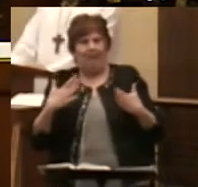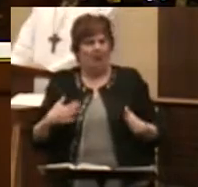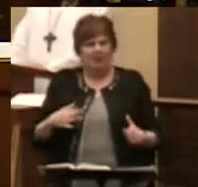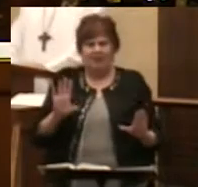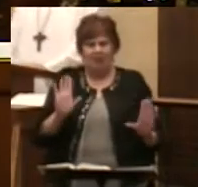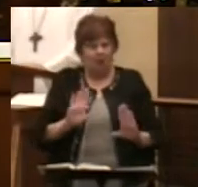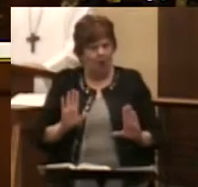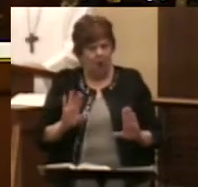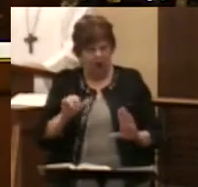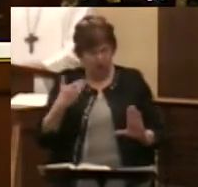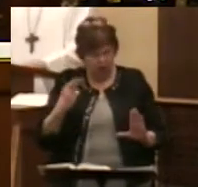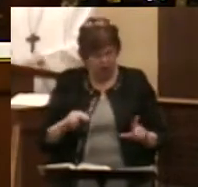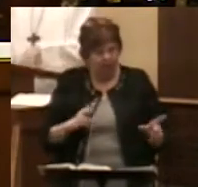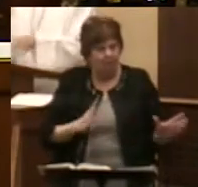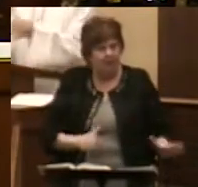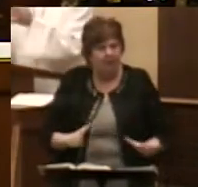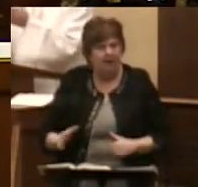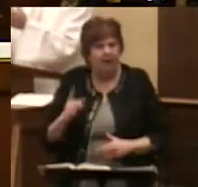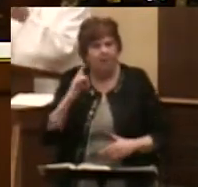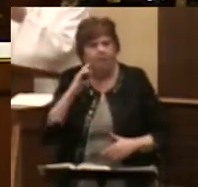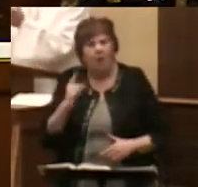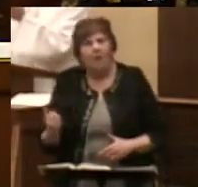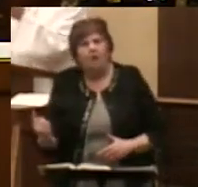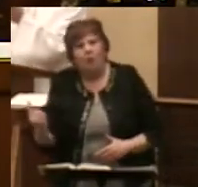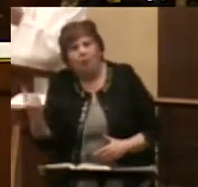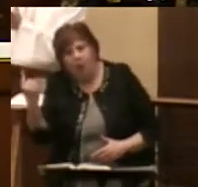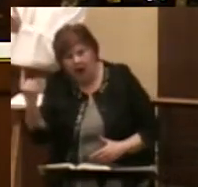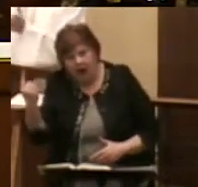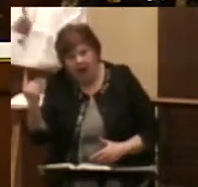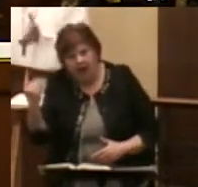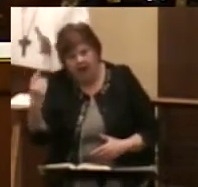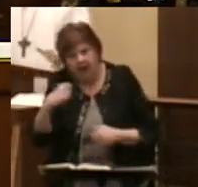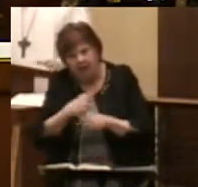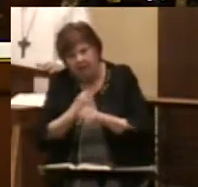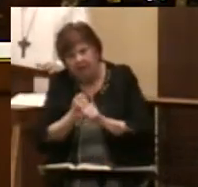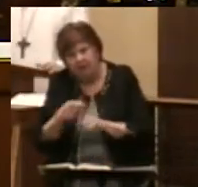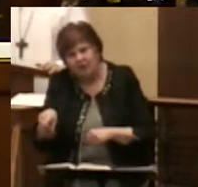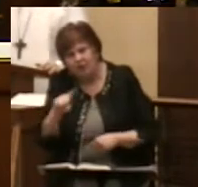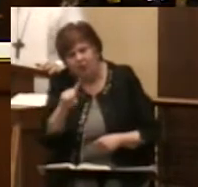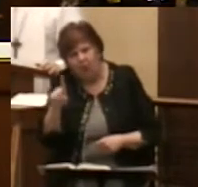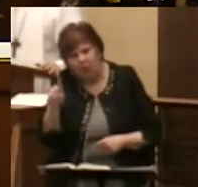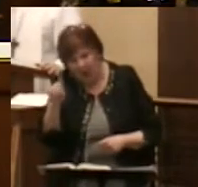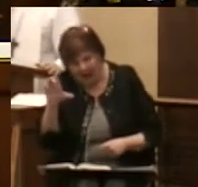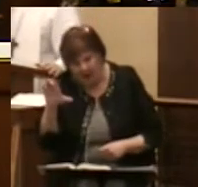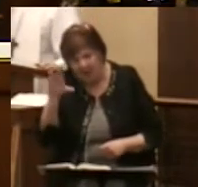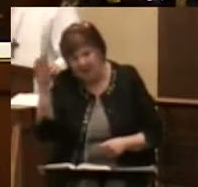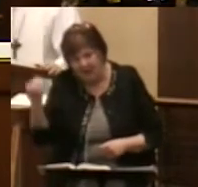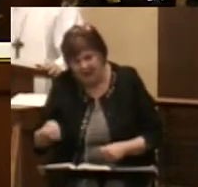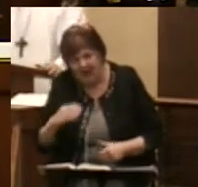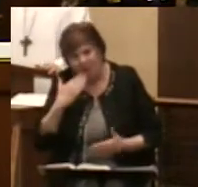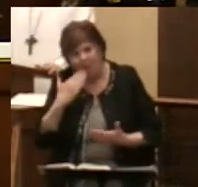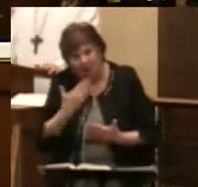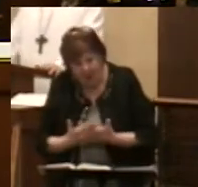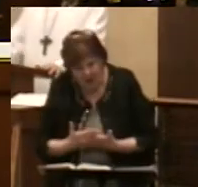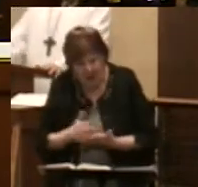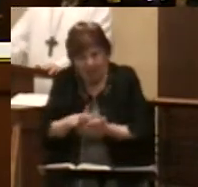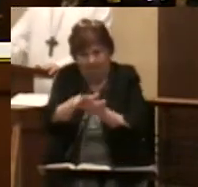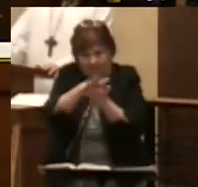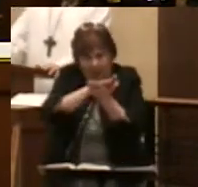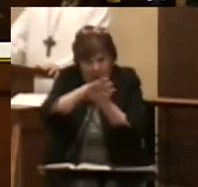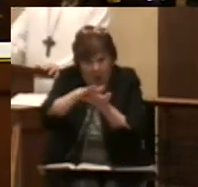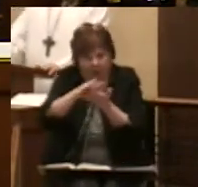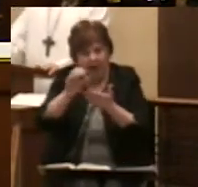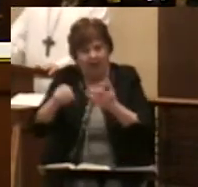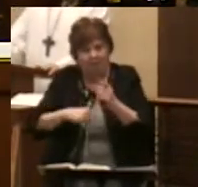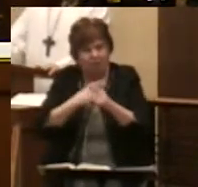but John was preparing the way for the one who would make you 100% good, pure, and